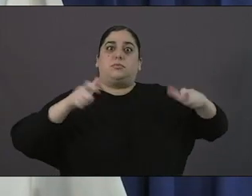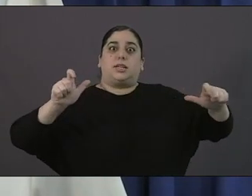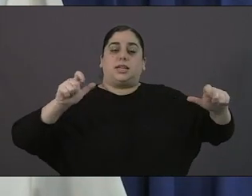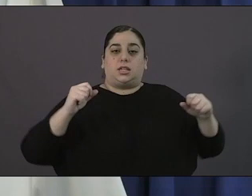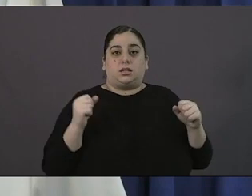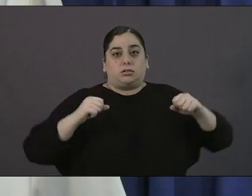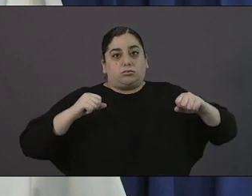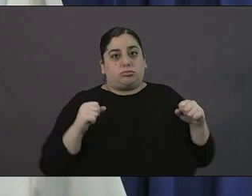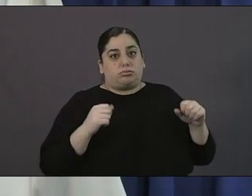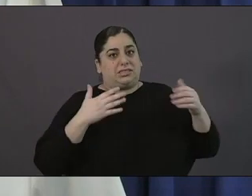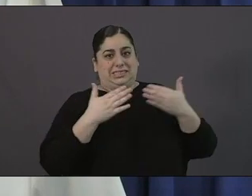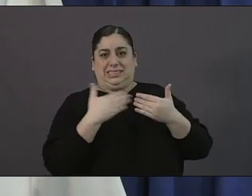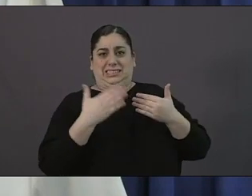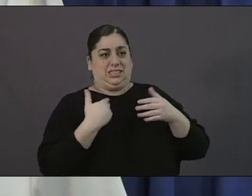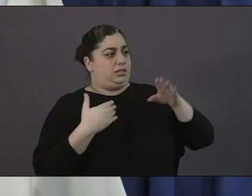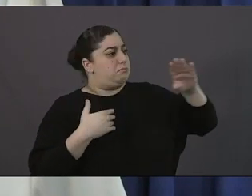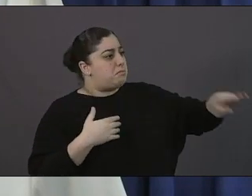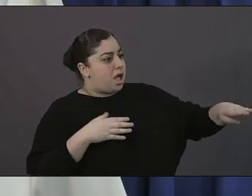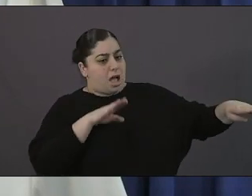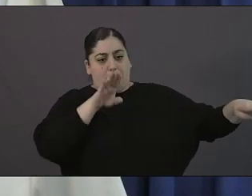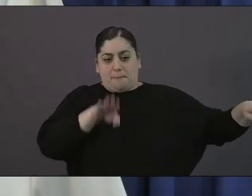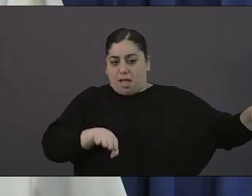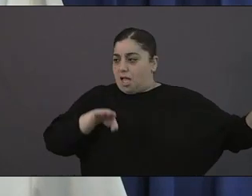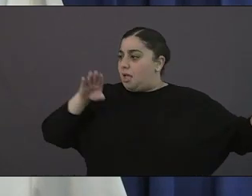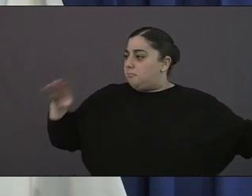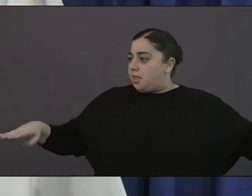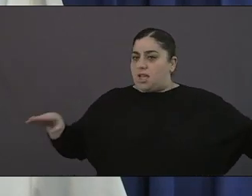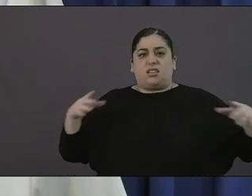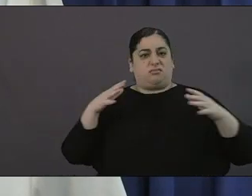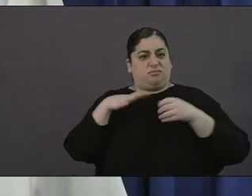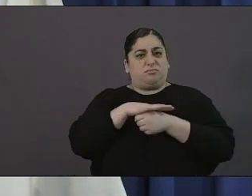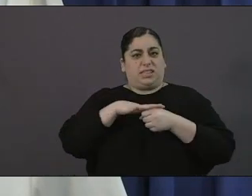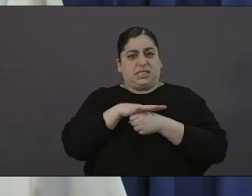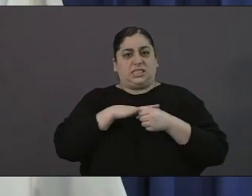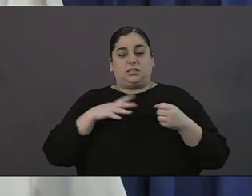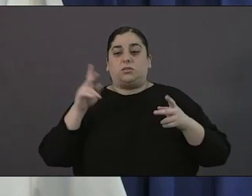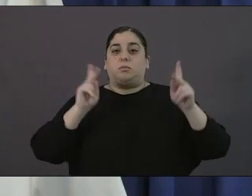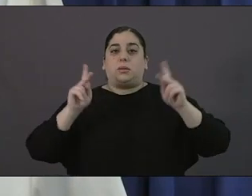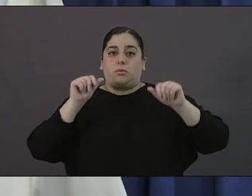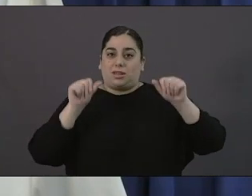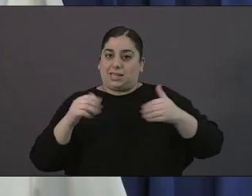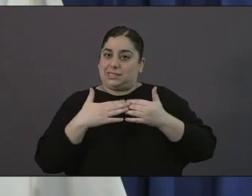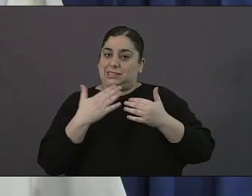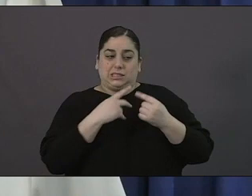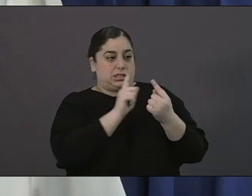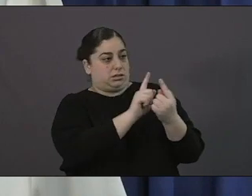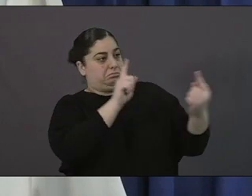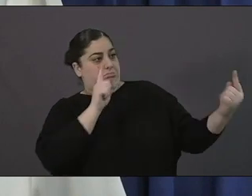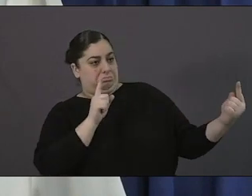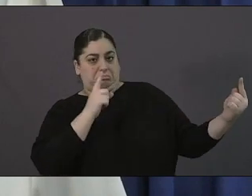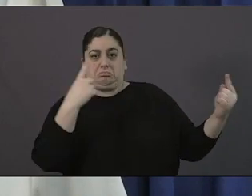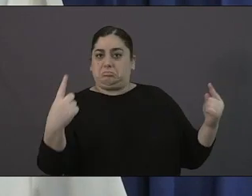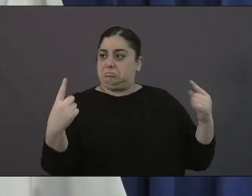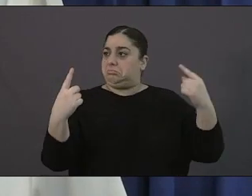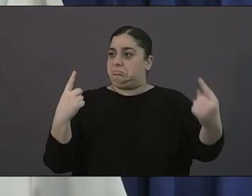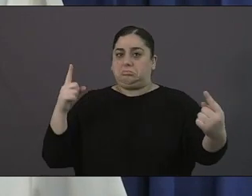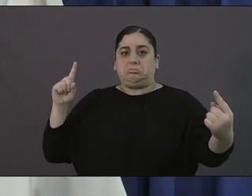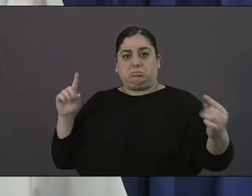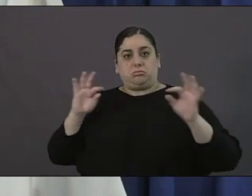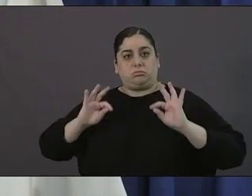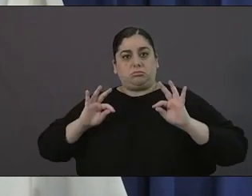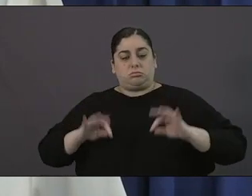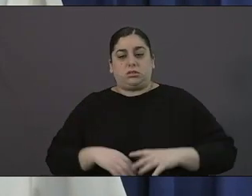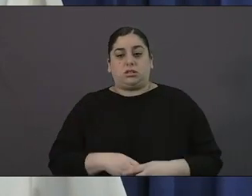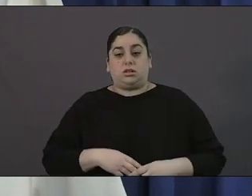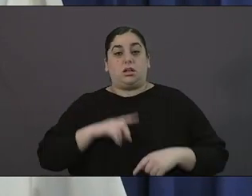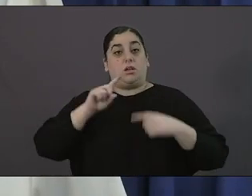one location and i think probably most importantly when it was set up from the very beginning it was set up in mind that says how are we going to ensure that